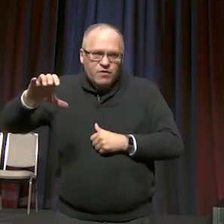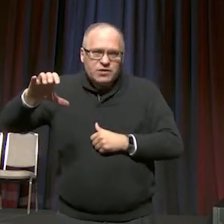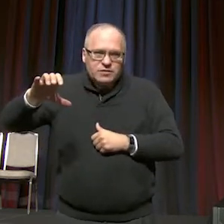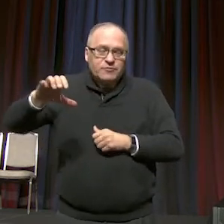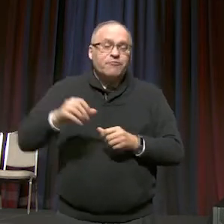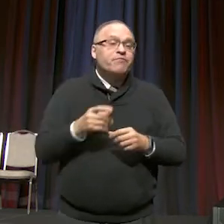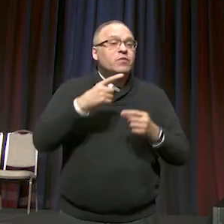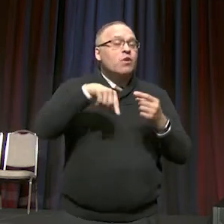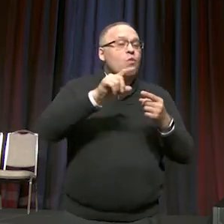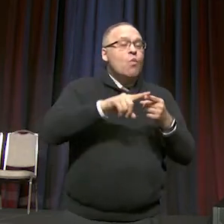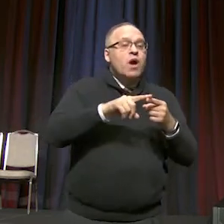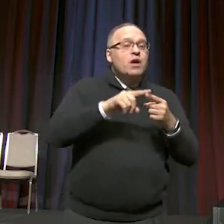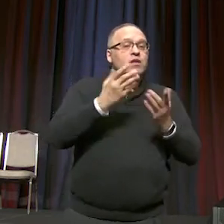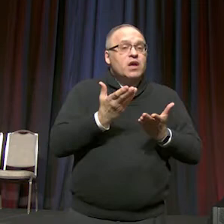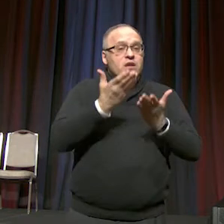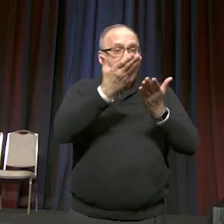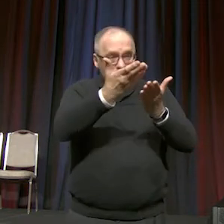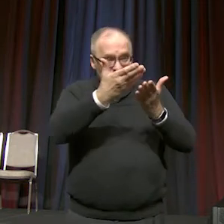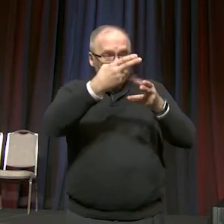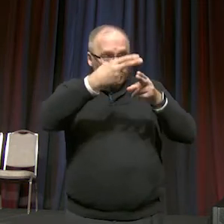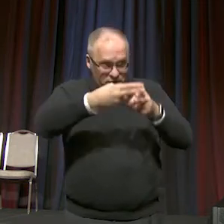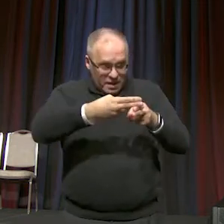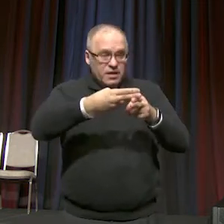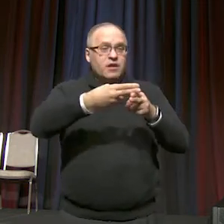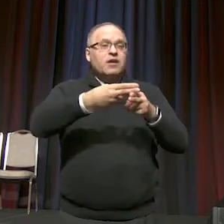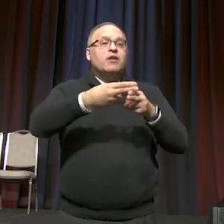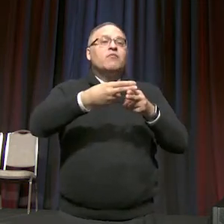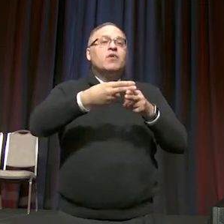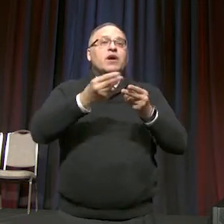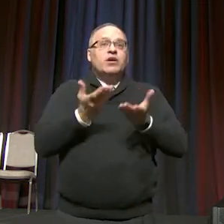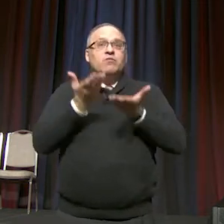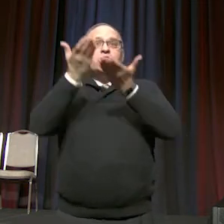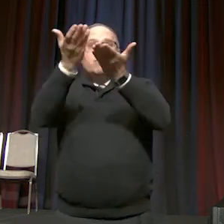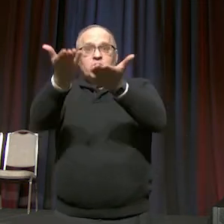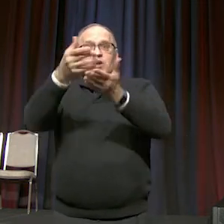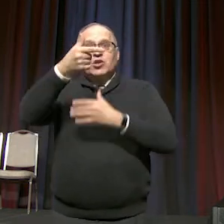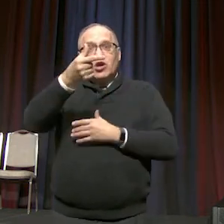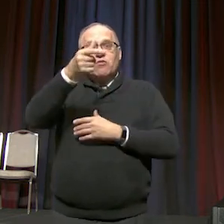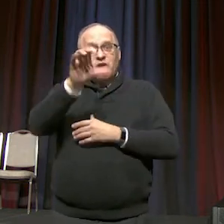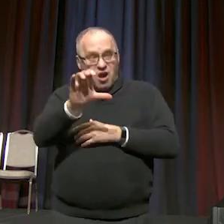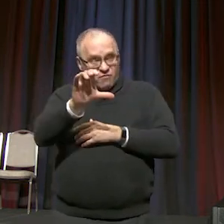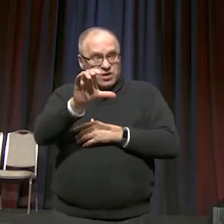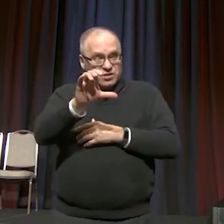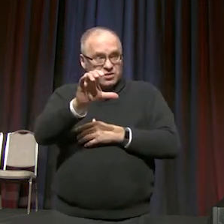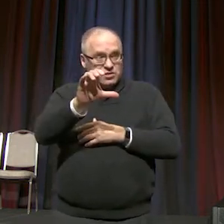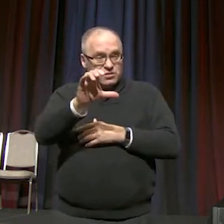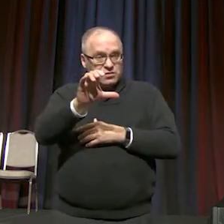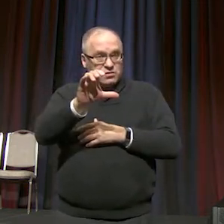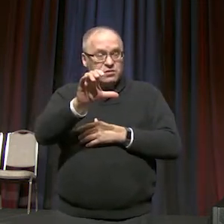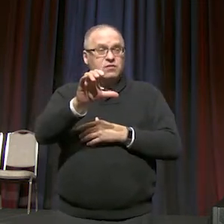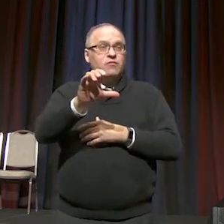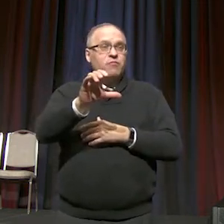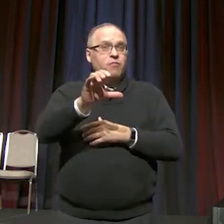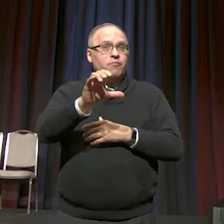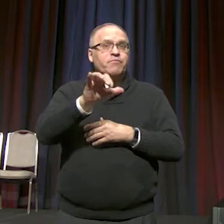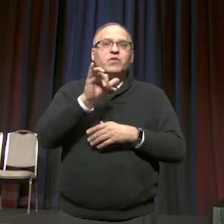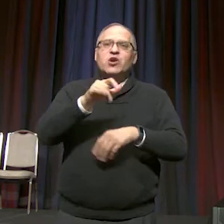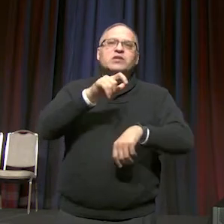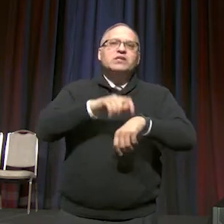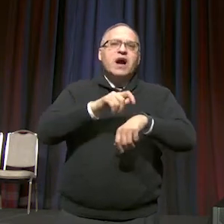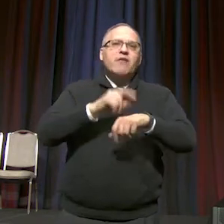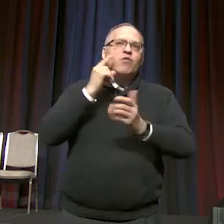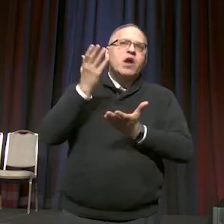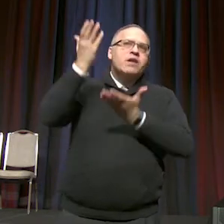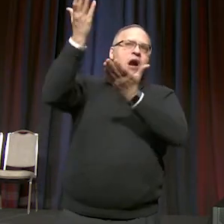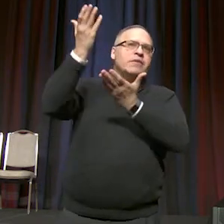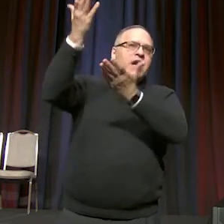When the nominees of the Council of Bishops are presented on the floor of the General Conference, there's a time for nominations from the